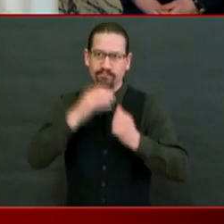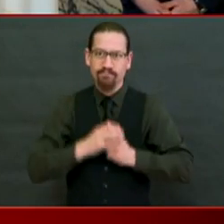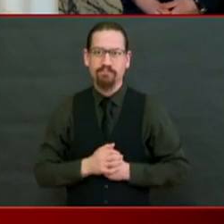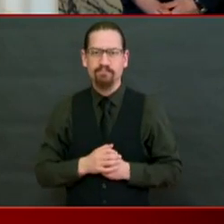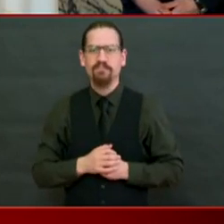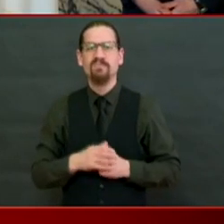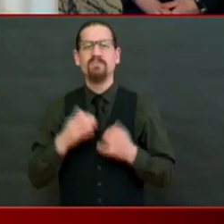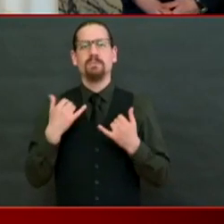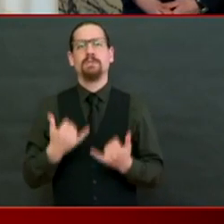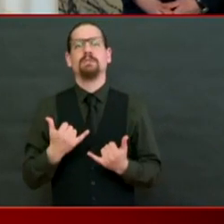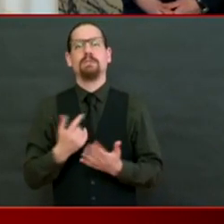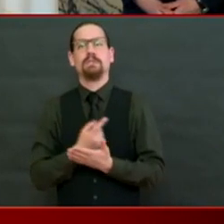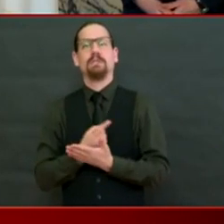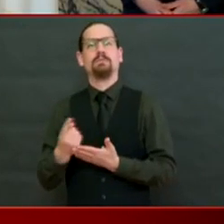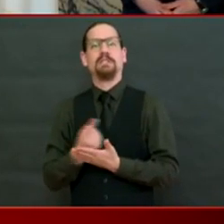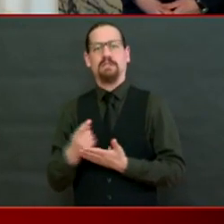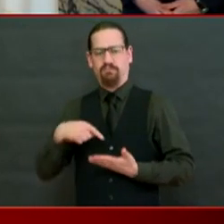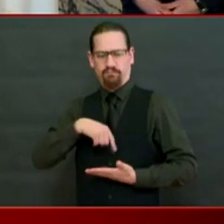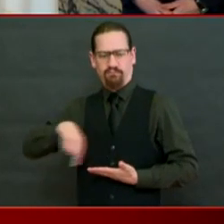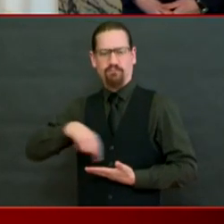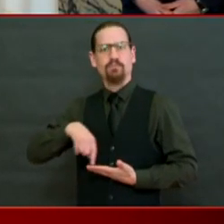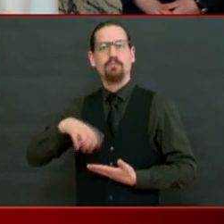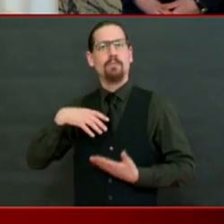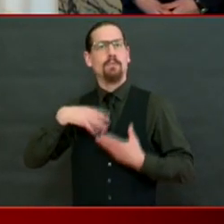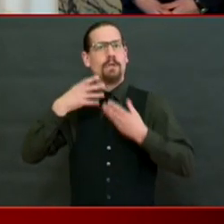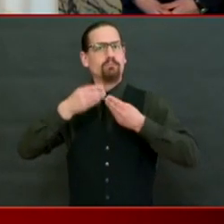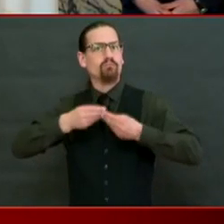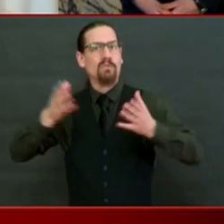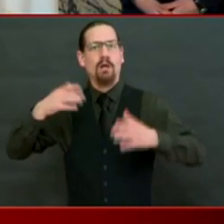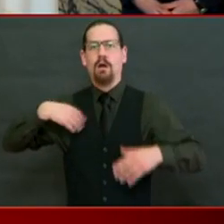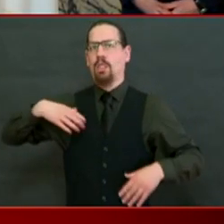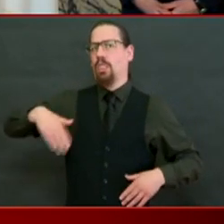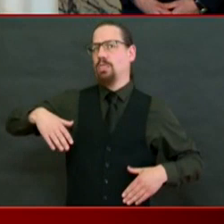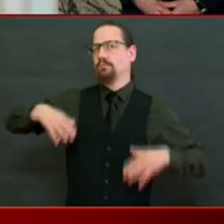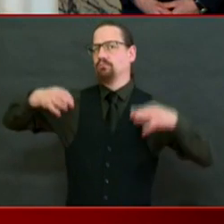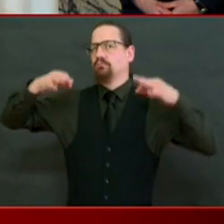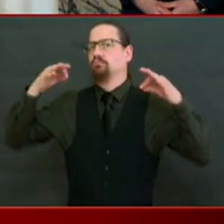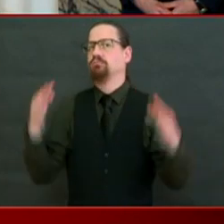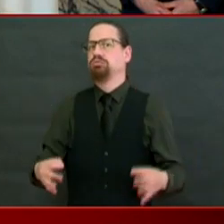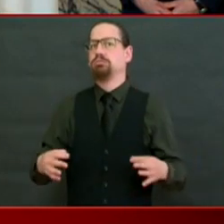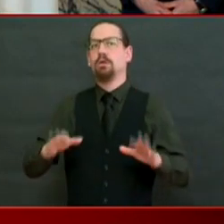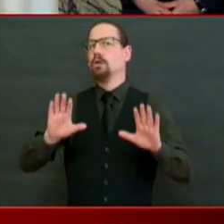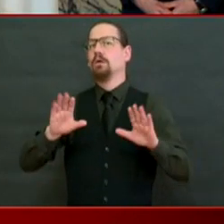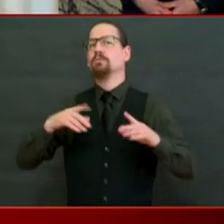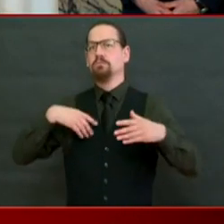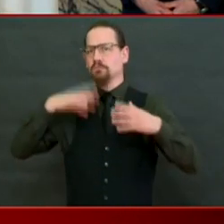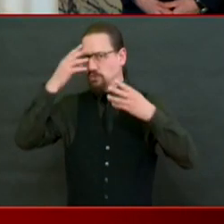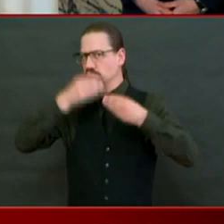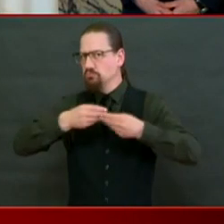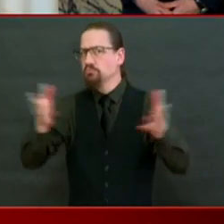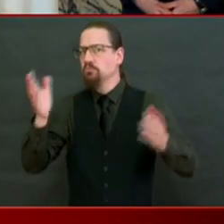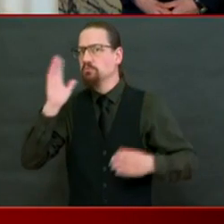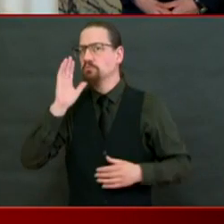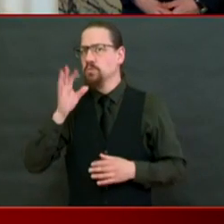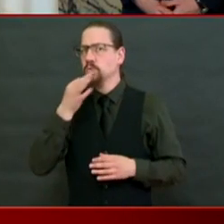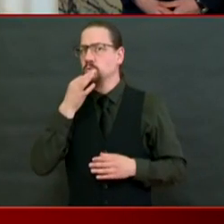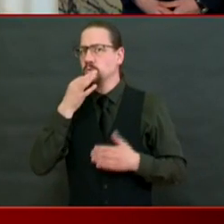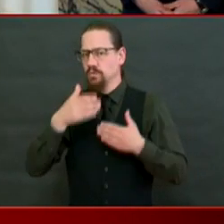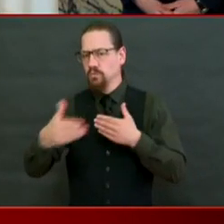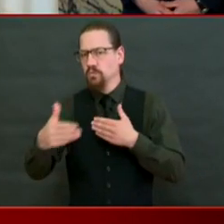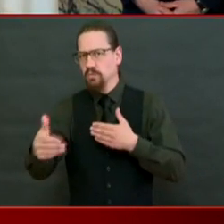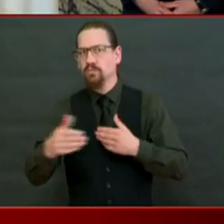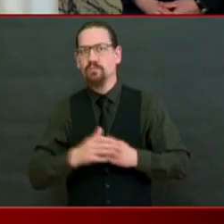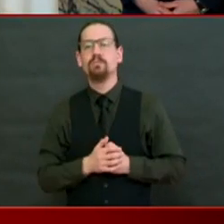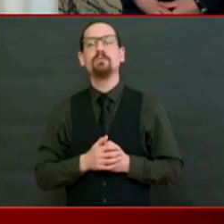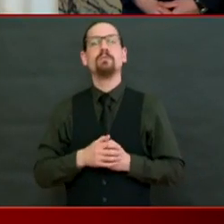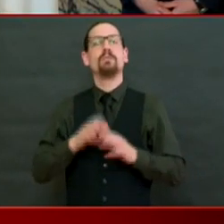but I know that a lot of you are planning right now. I know that especially for the concerts and festivals, you're wondering,